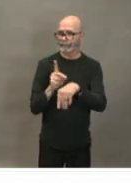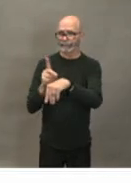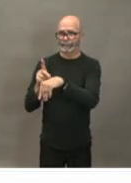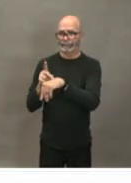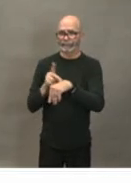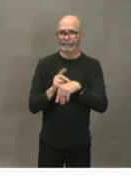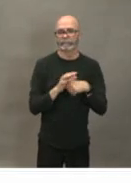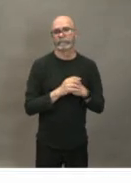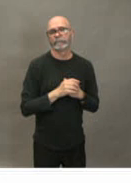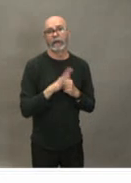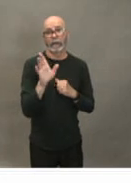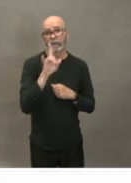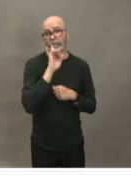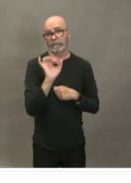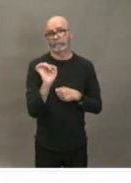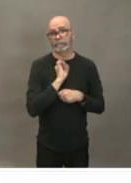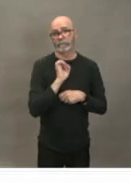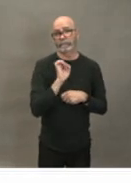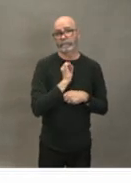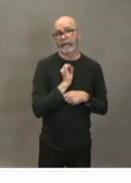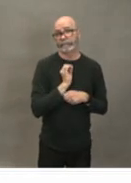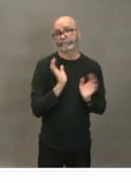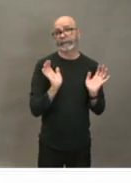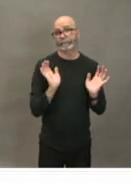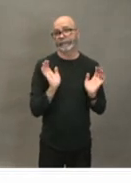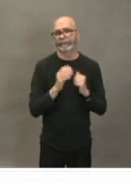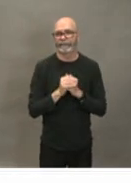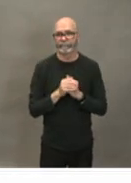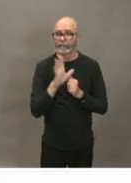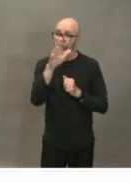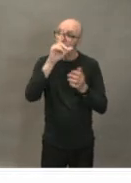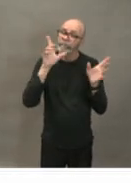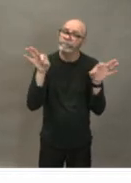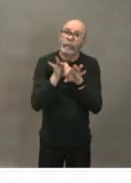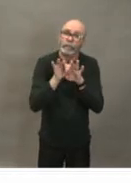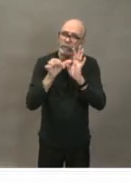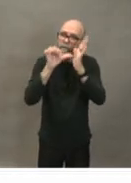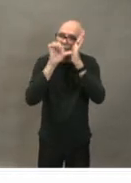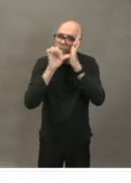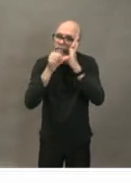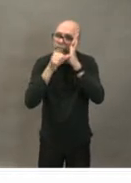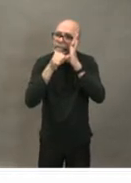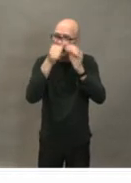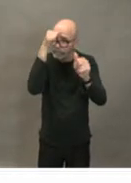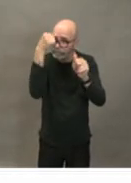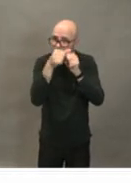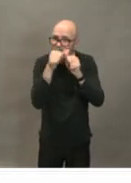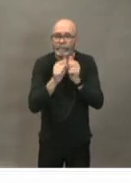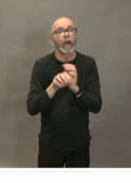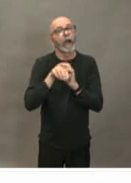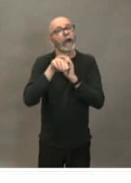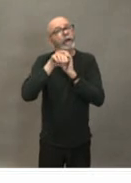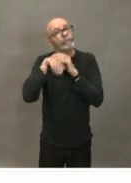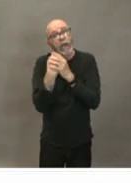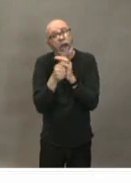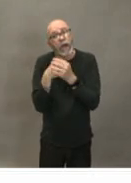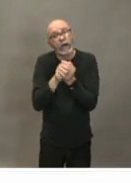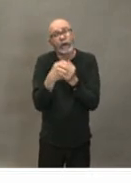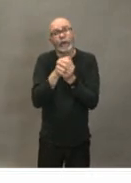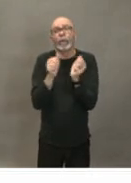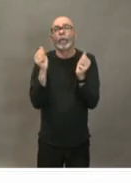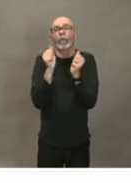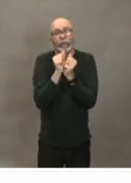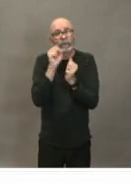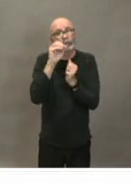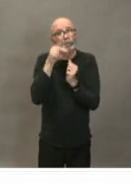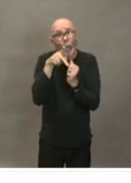we're um continue to emphasize good frequent hand washing cough etiquette so if